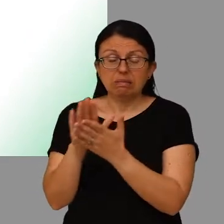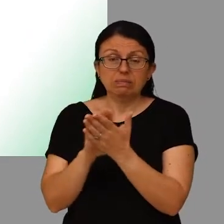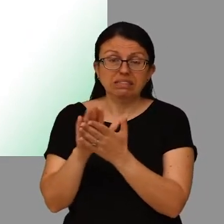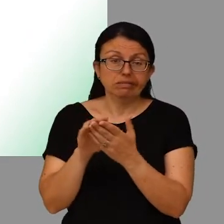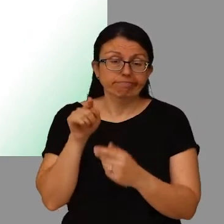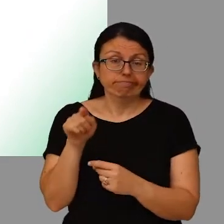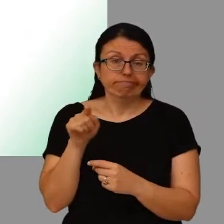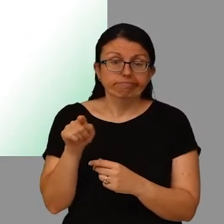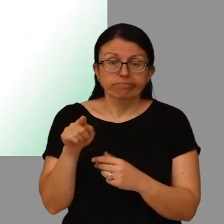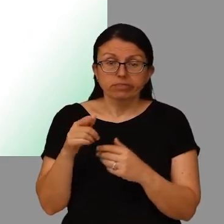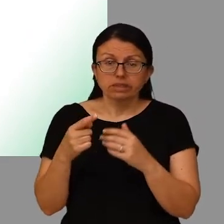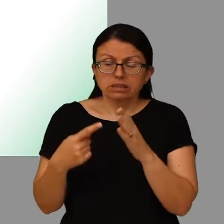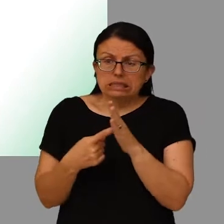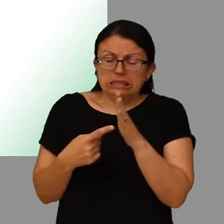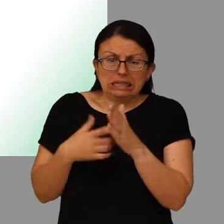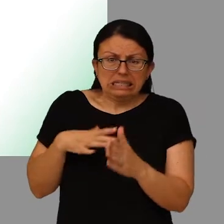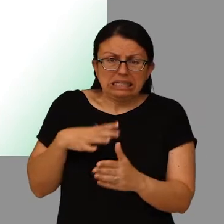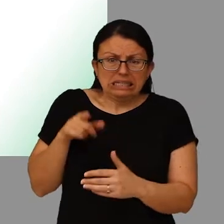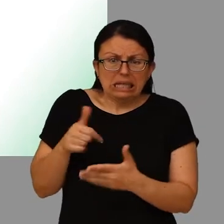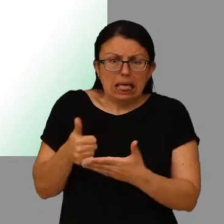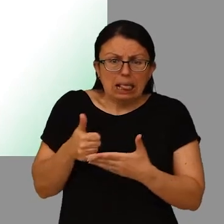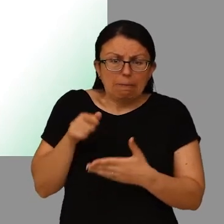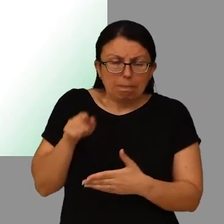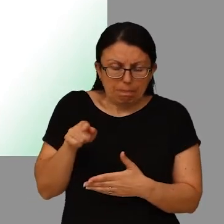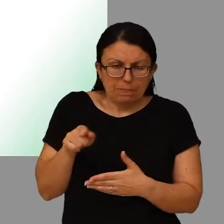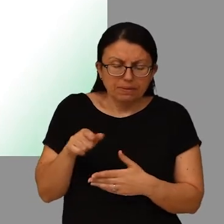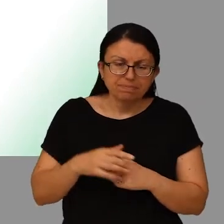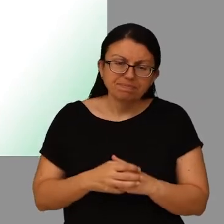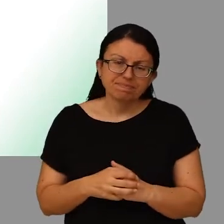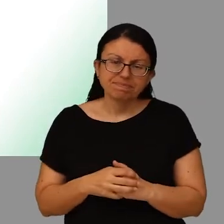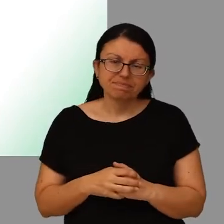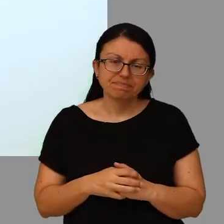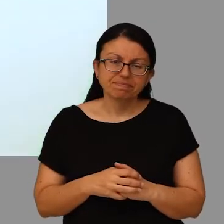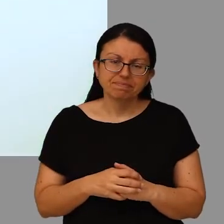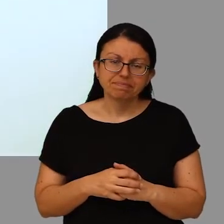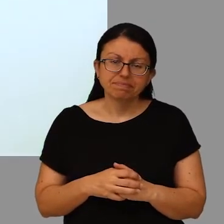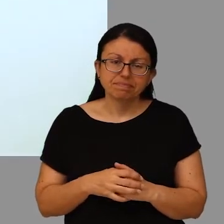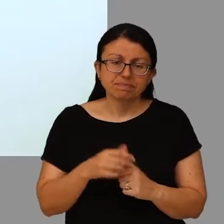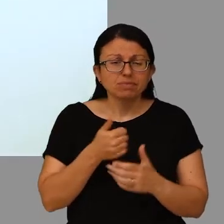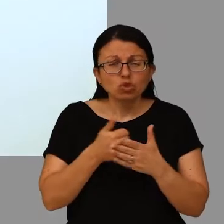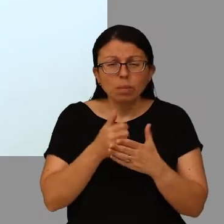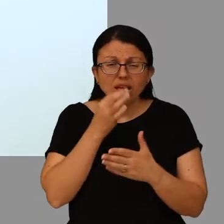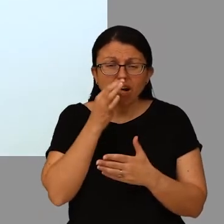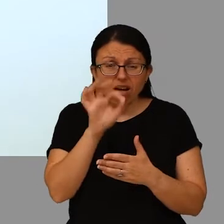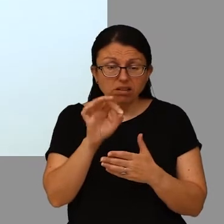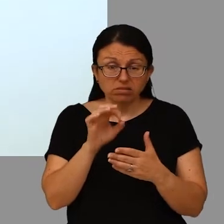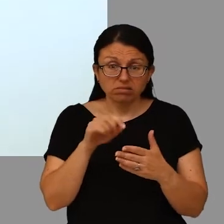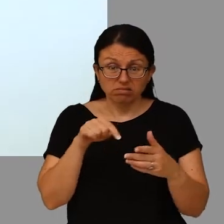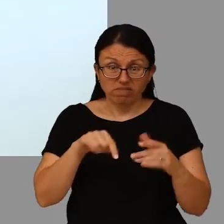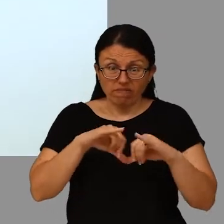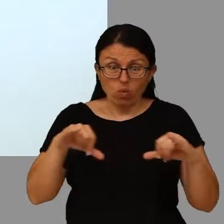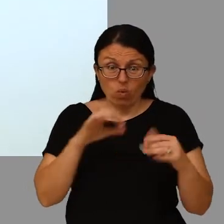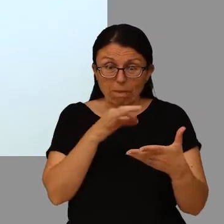scoring very highly and is something you're in quite desperate need of help with. Normally we ask you to do an